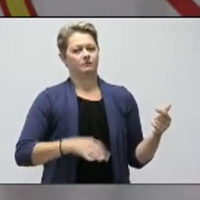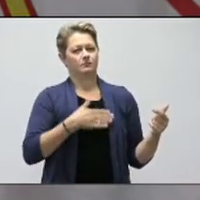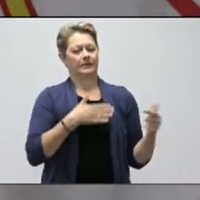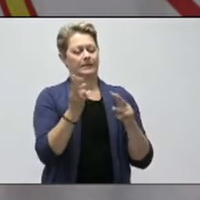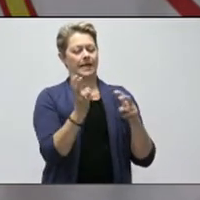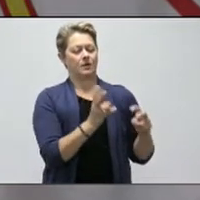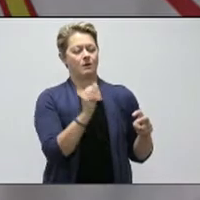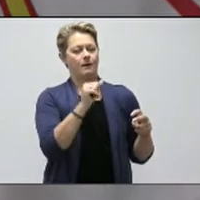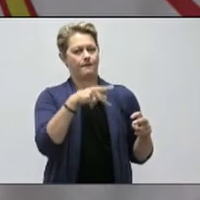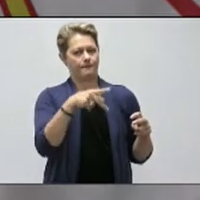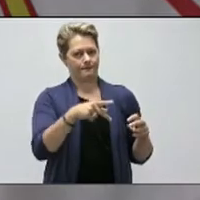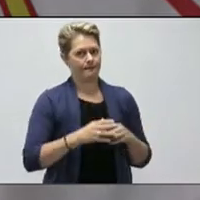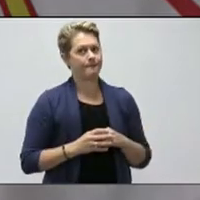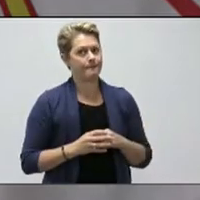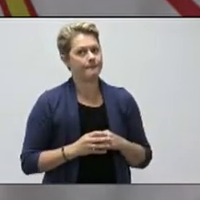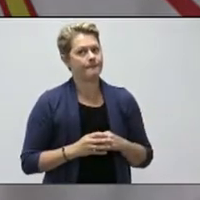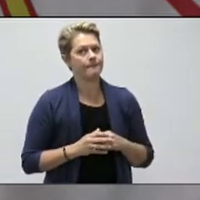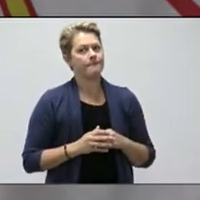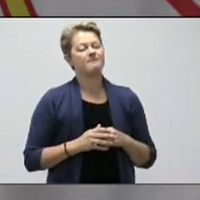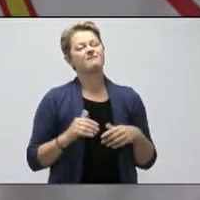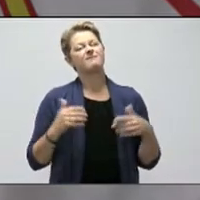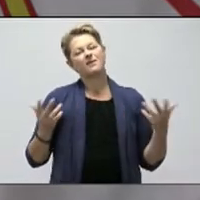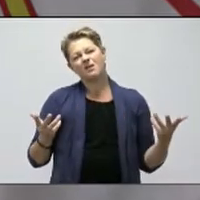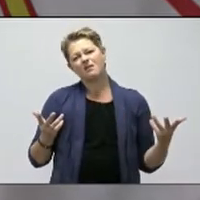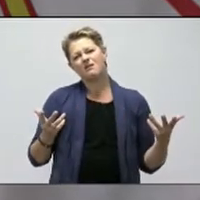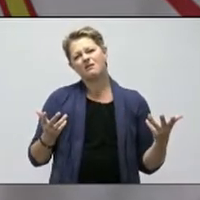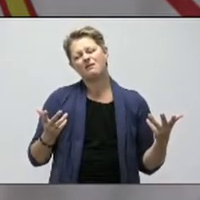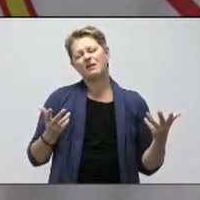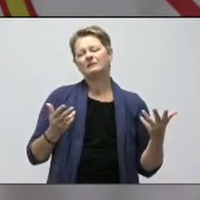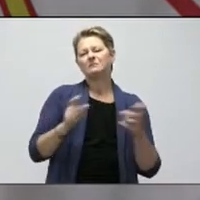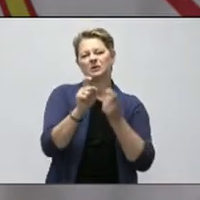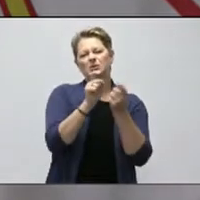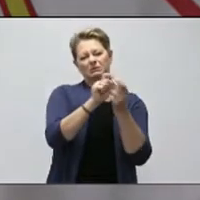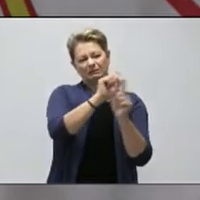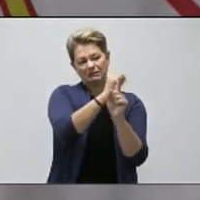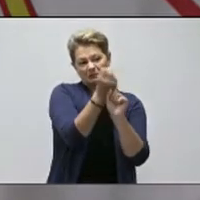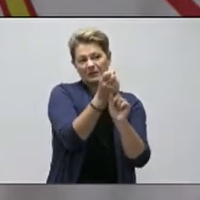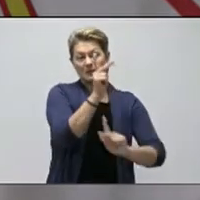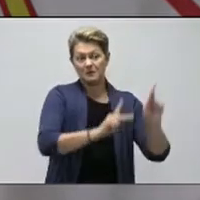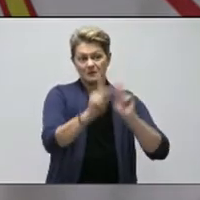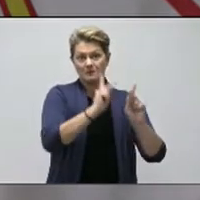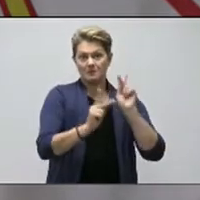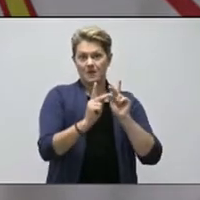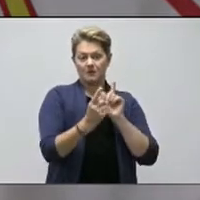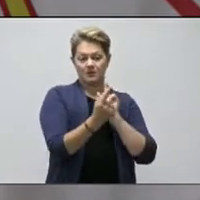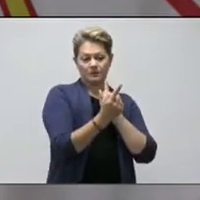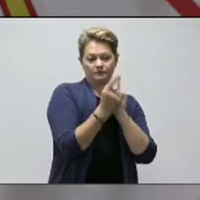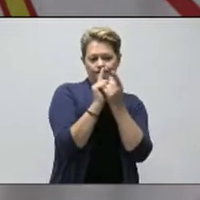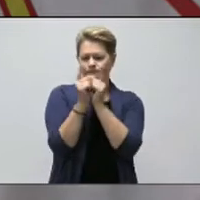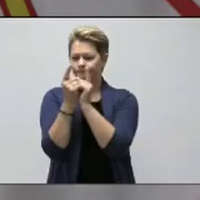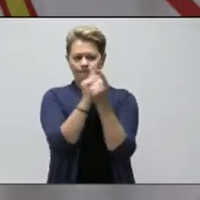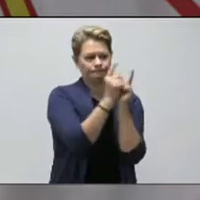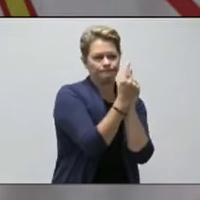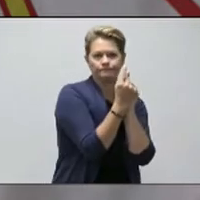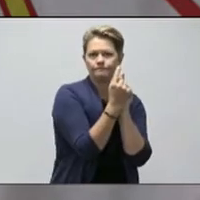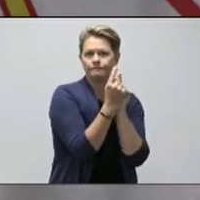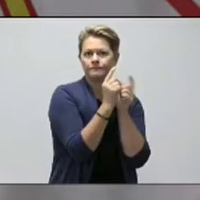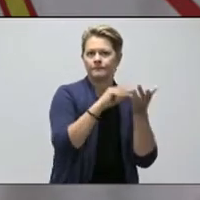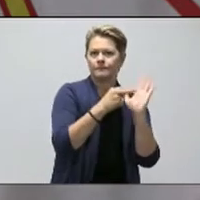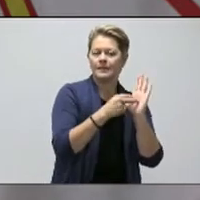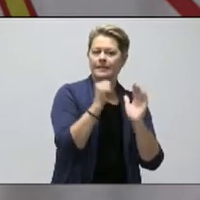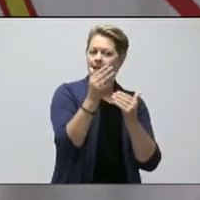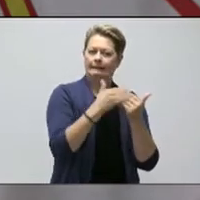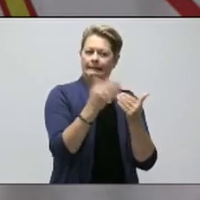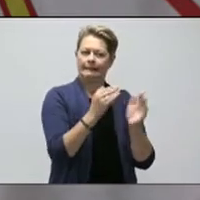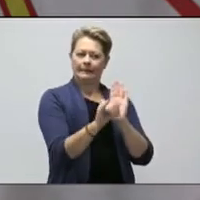app in that situation. So certainly there are some situations where people may have close contacts where it may not always be easy to